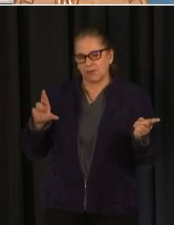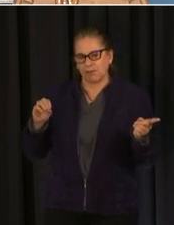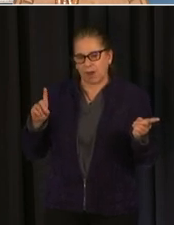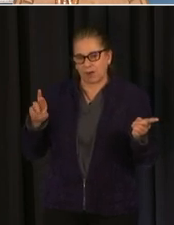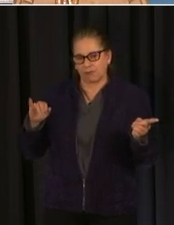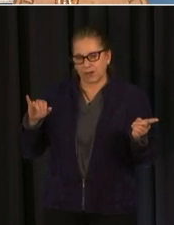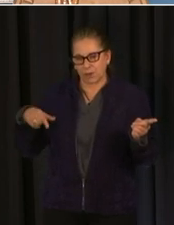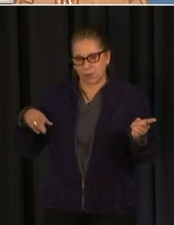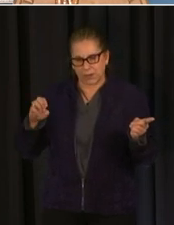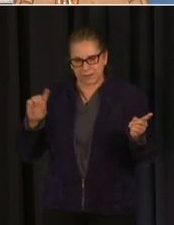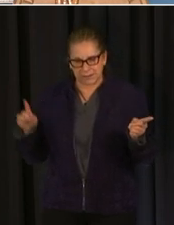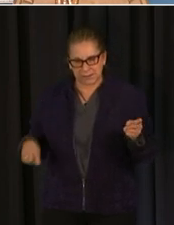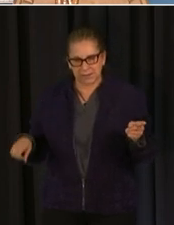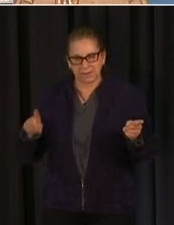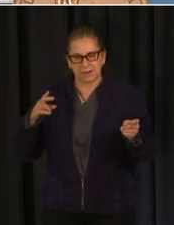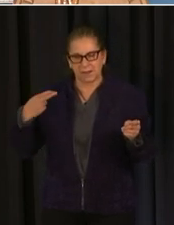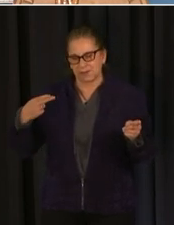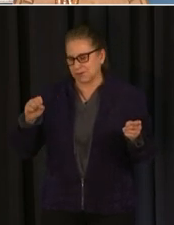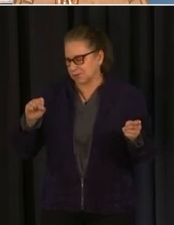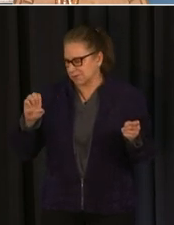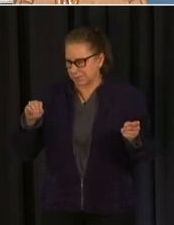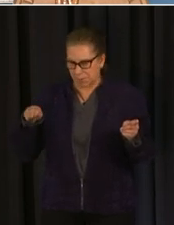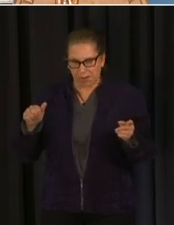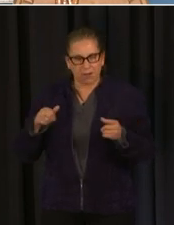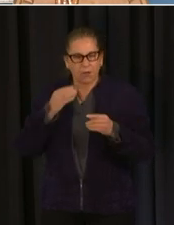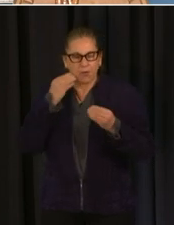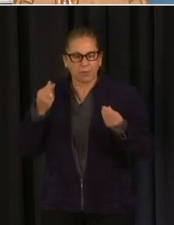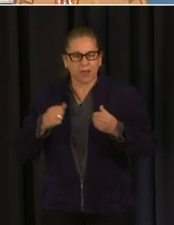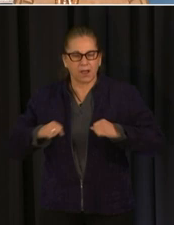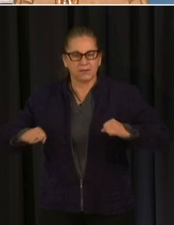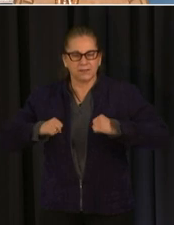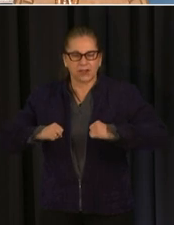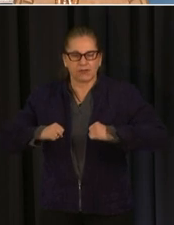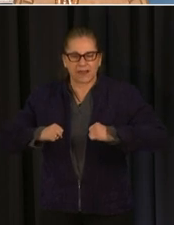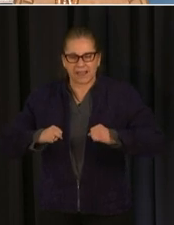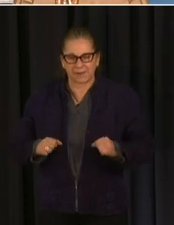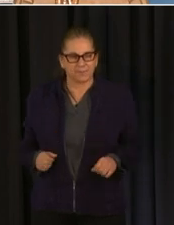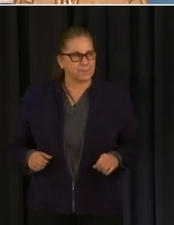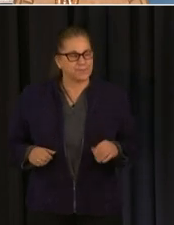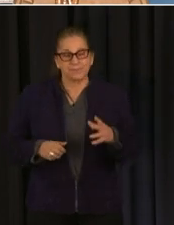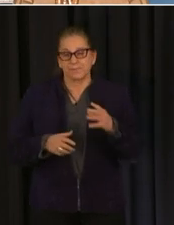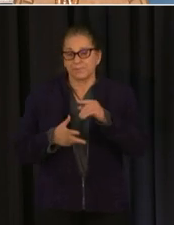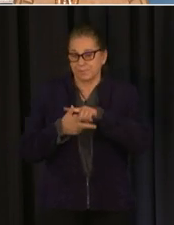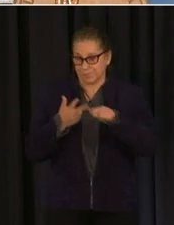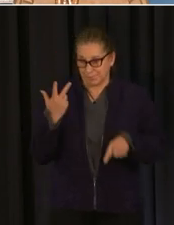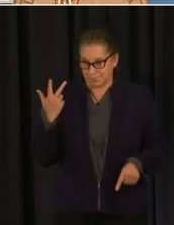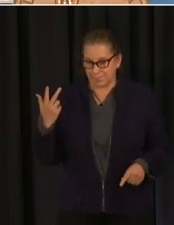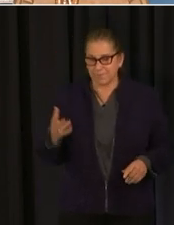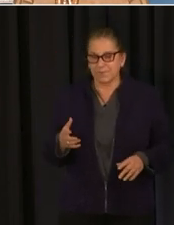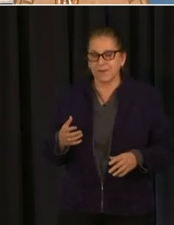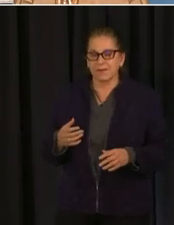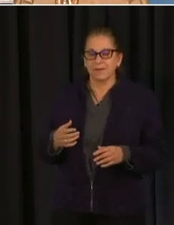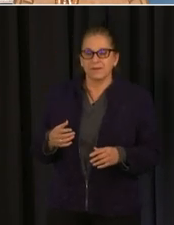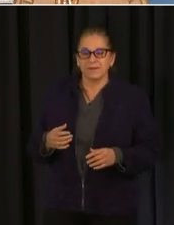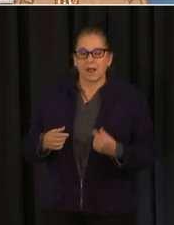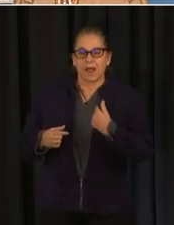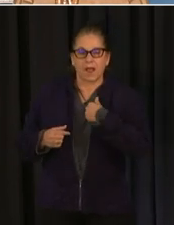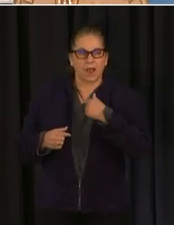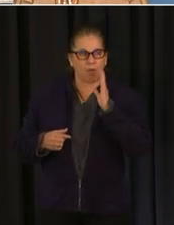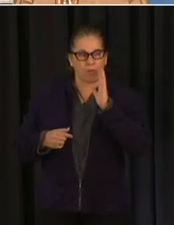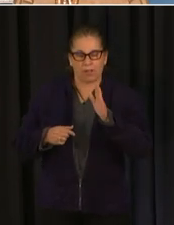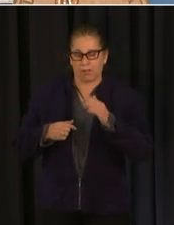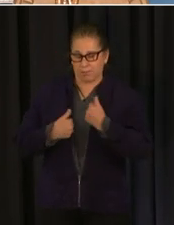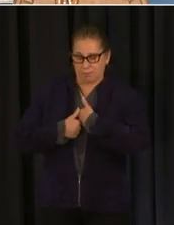today we are providing an update on phase two of the district's reopening posture